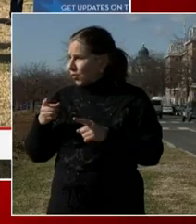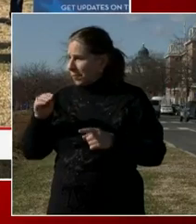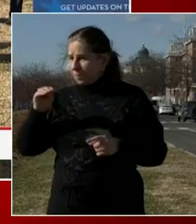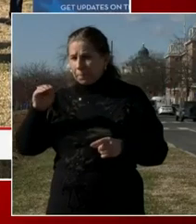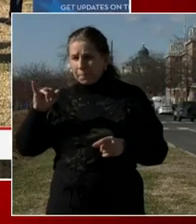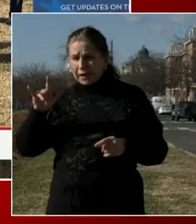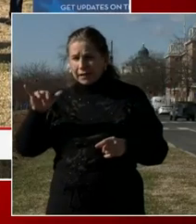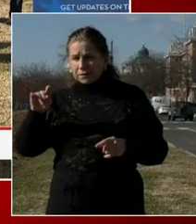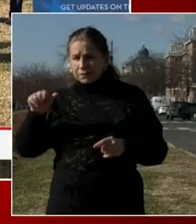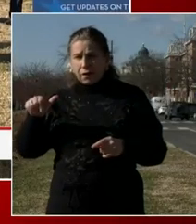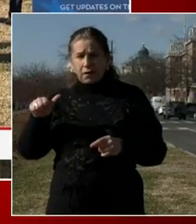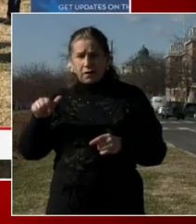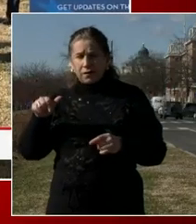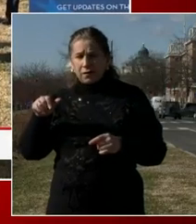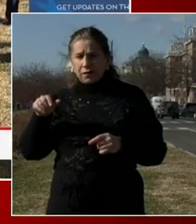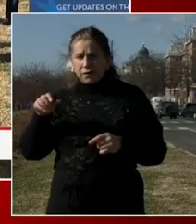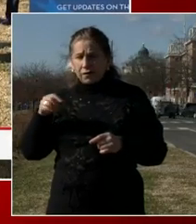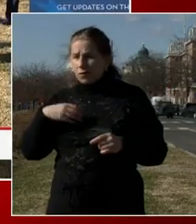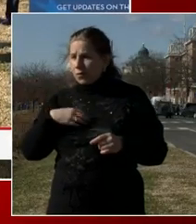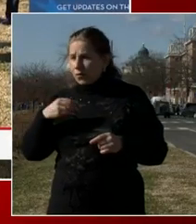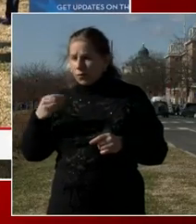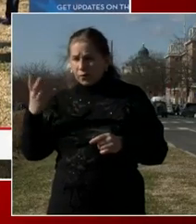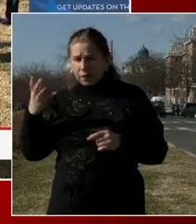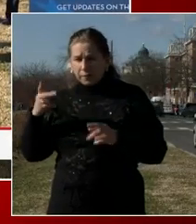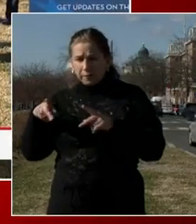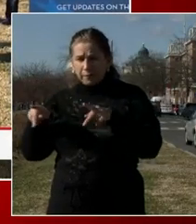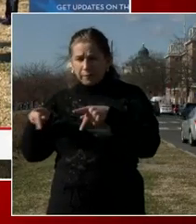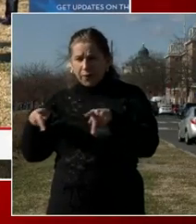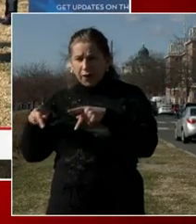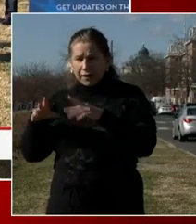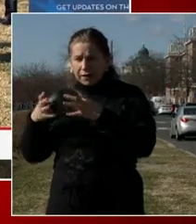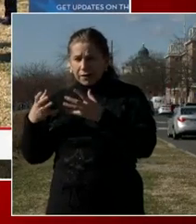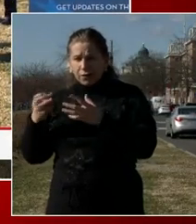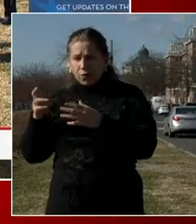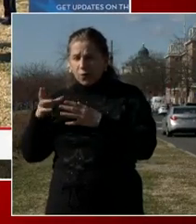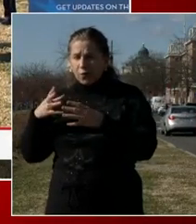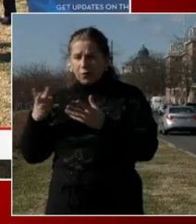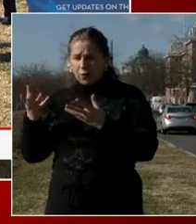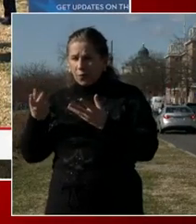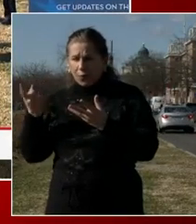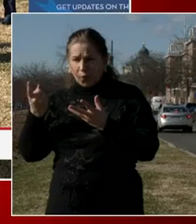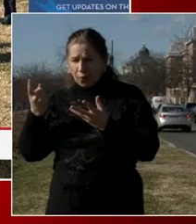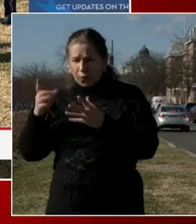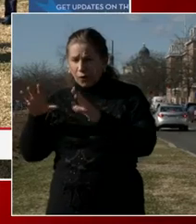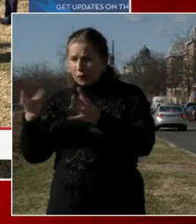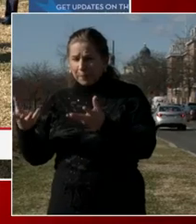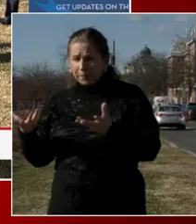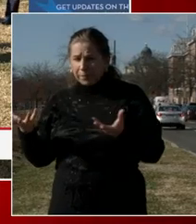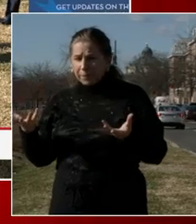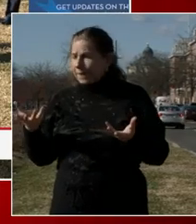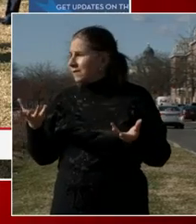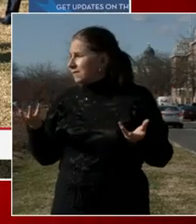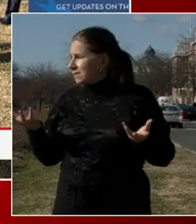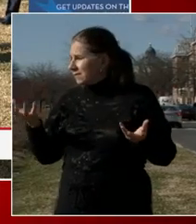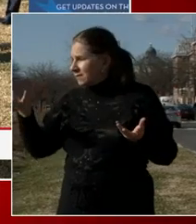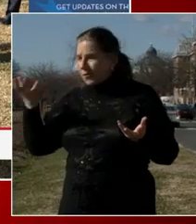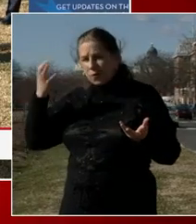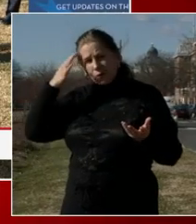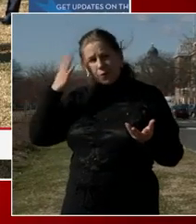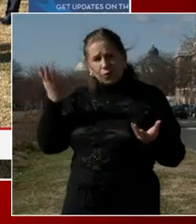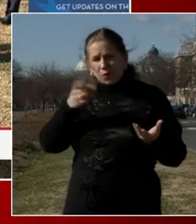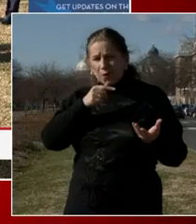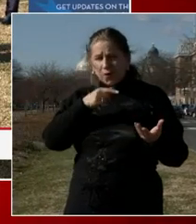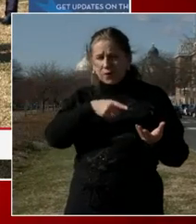wondering if you know if it goes beyond those two members, if we should expect more members to have similar circumstances and just what are your